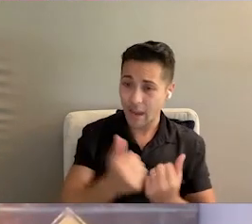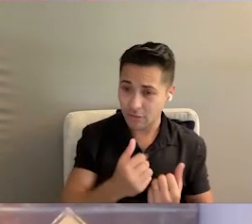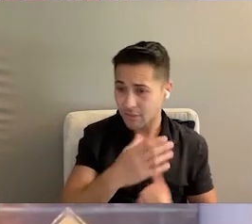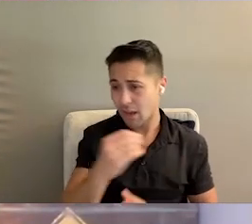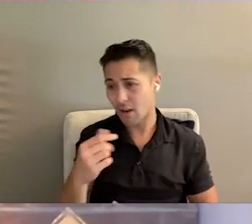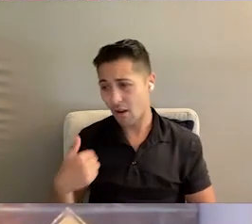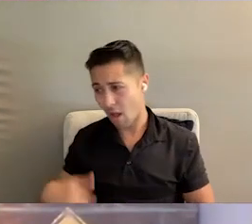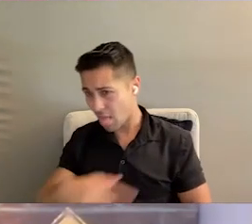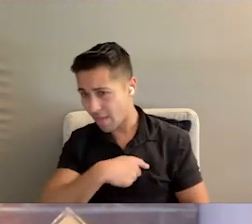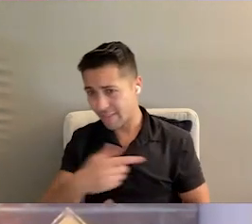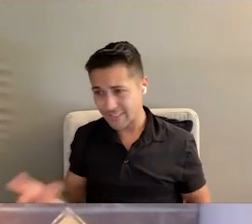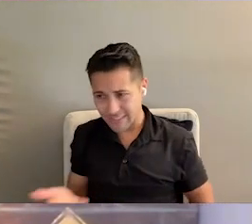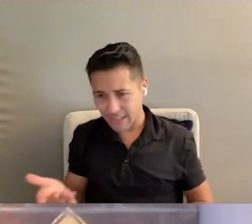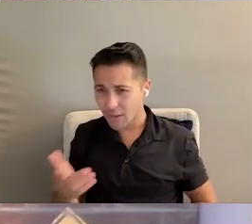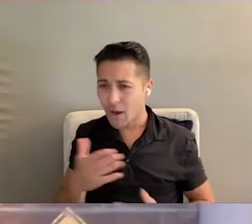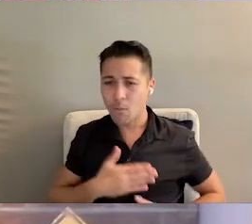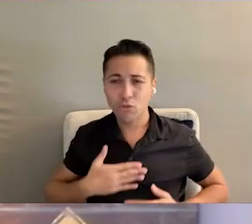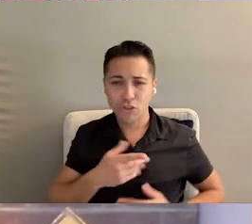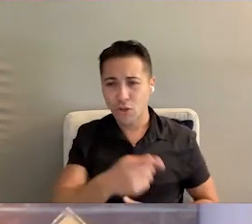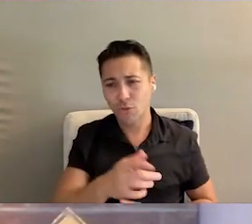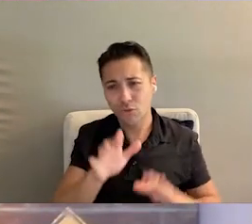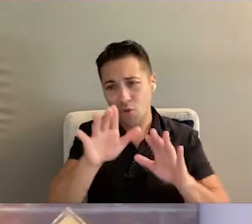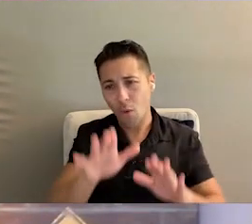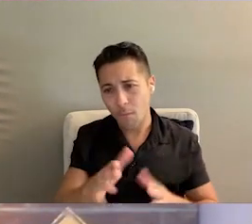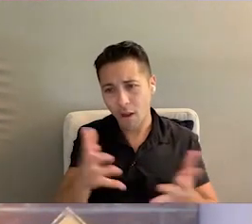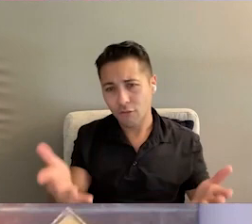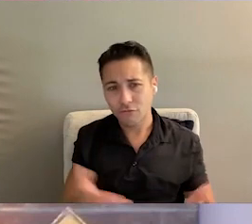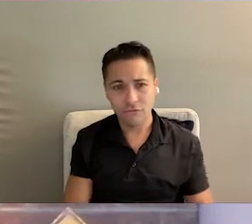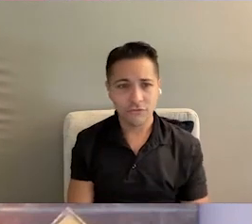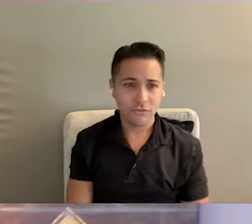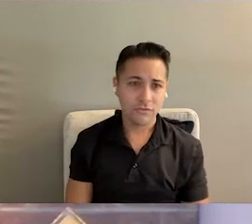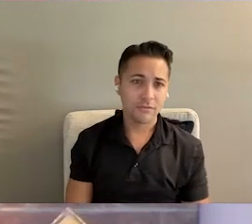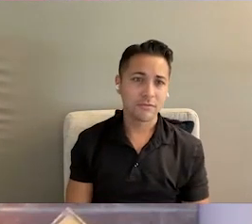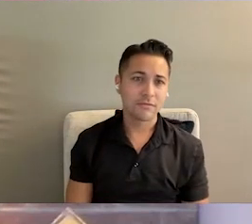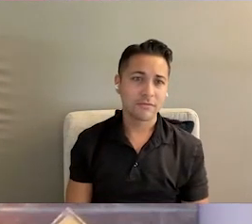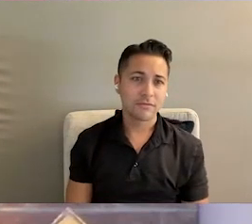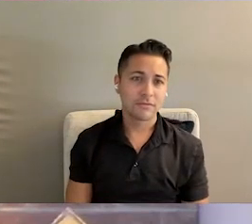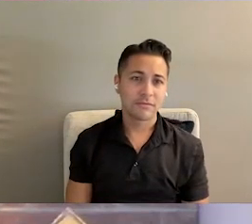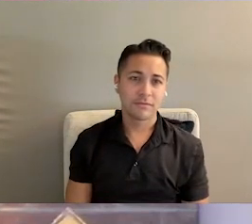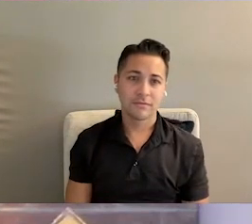agency and all of us here appreciate you so much. Thank you. Yes.